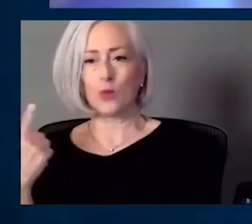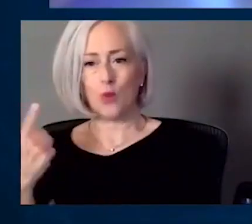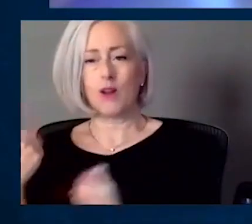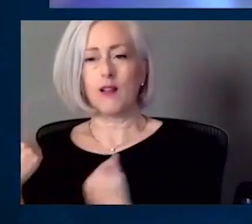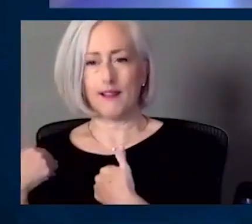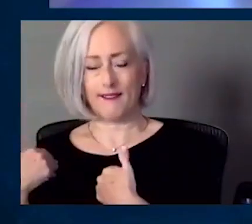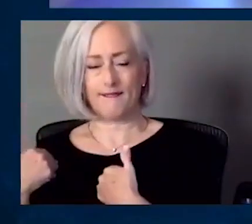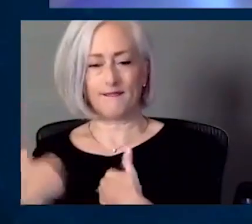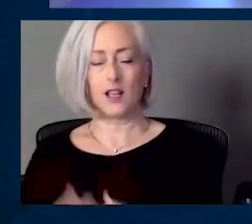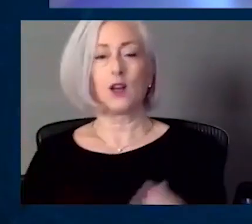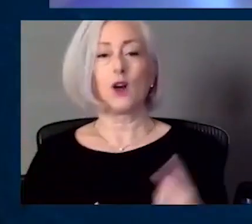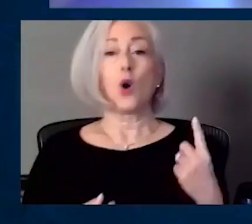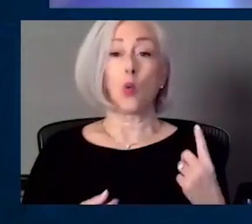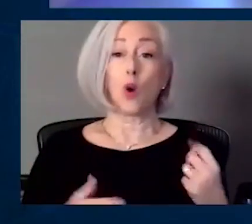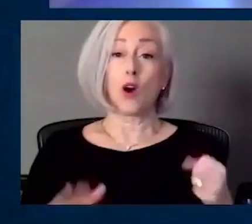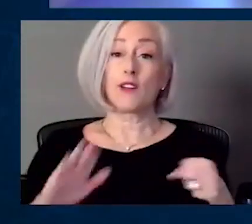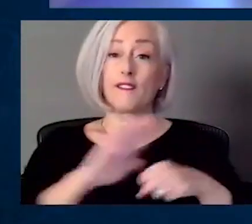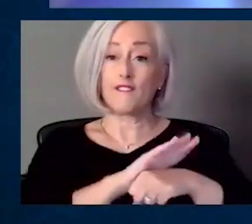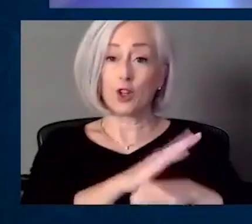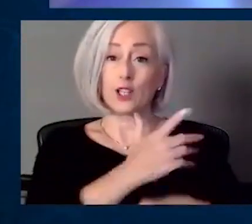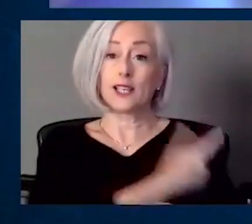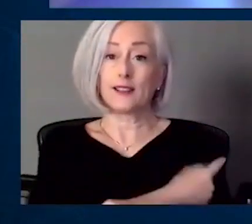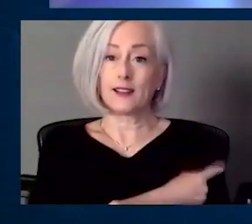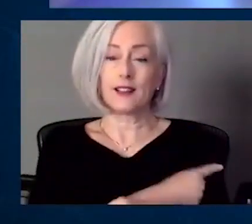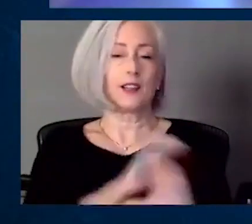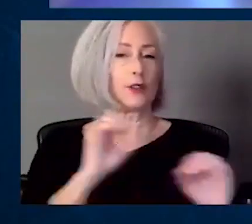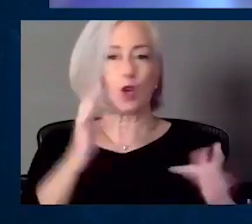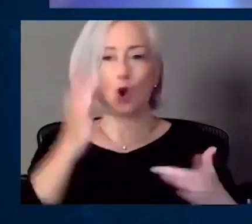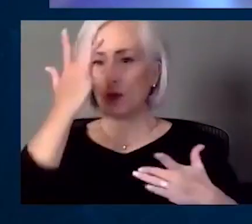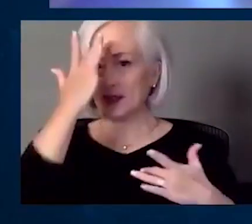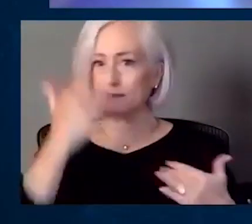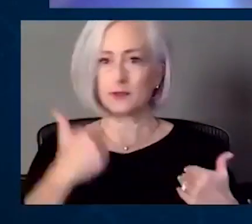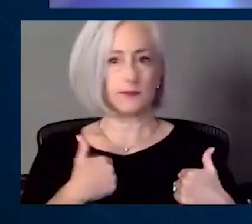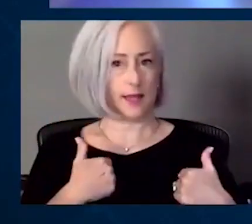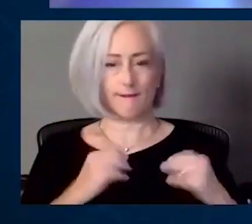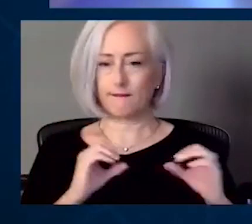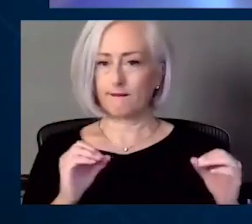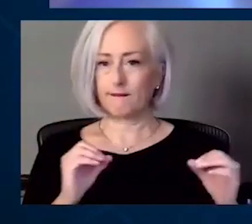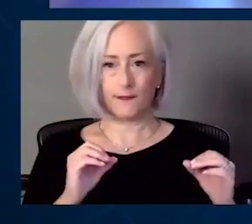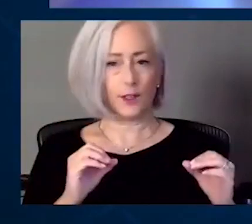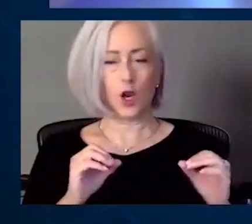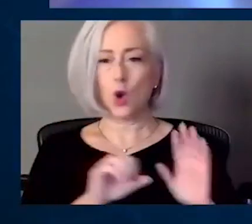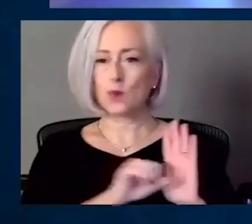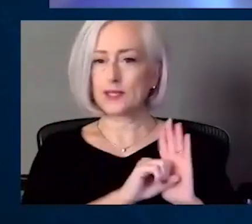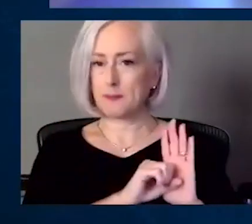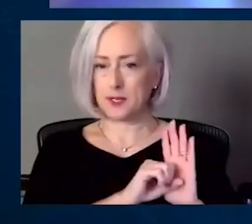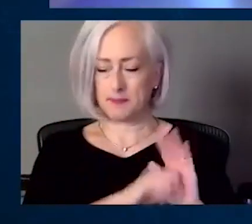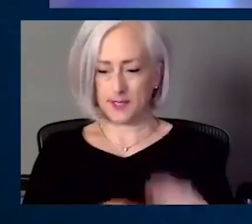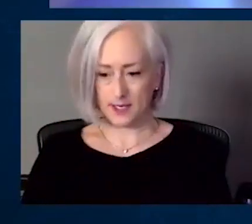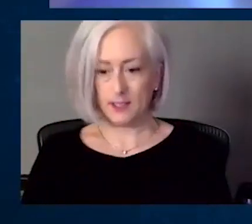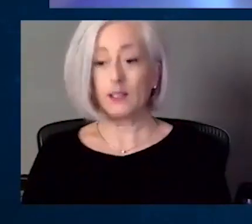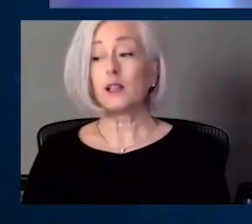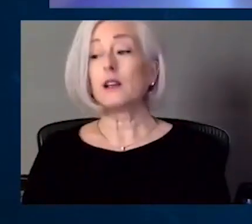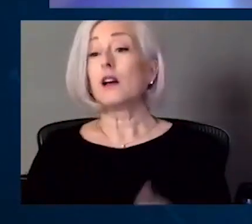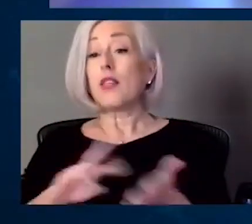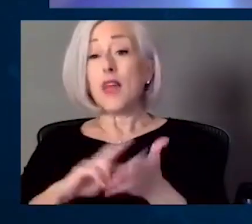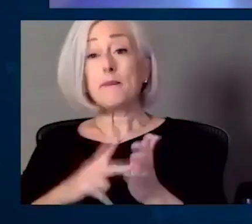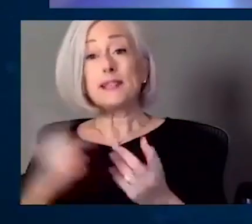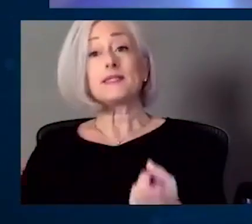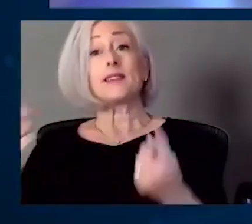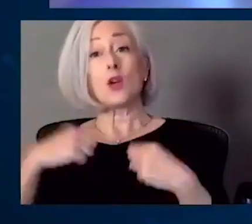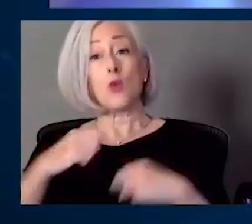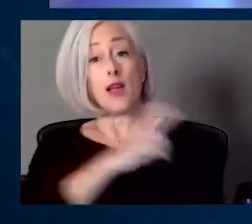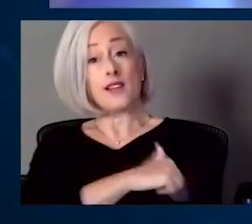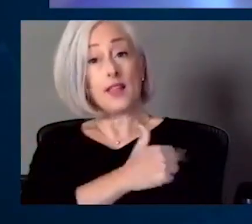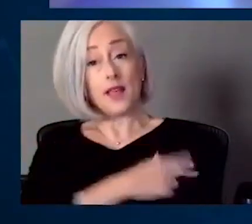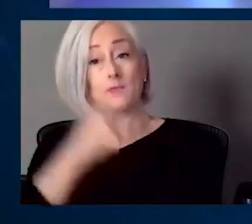vaccinated is asymptomatic. So they didn't know they came in for something else and you found out, oh, you have COVID and they